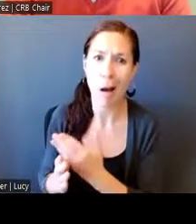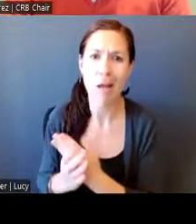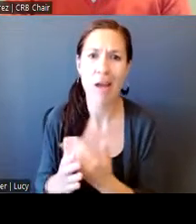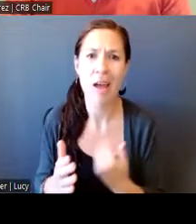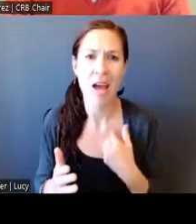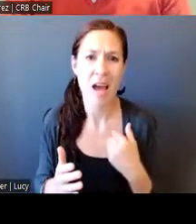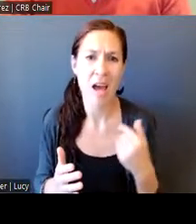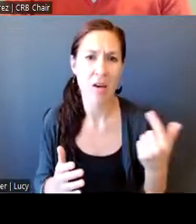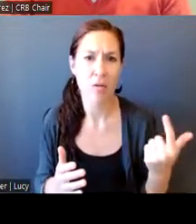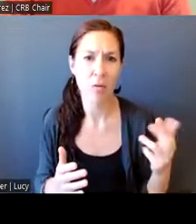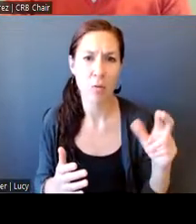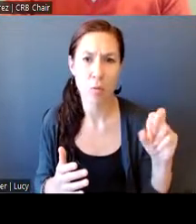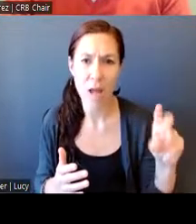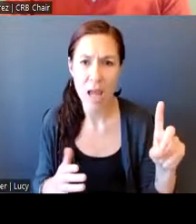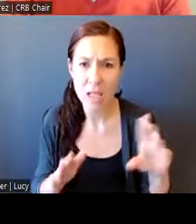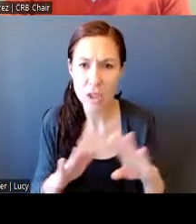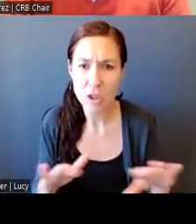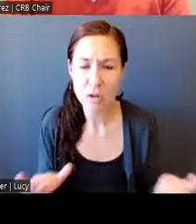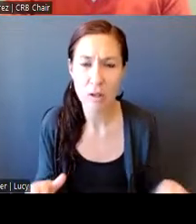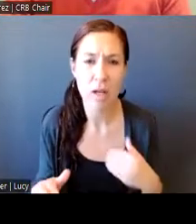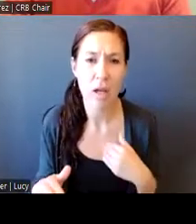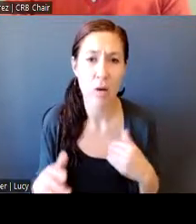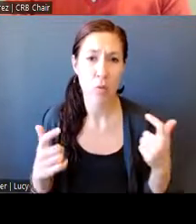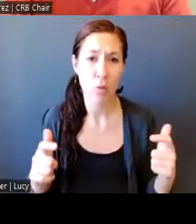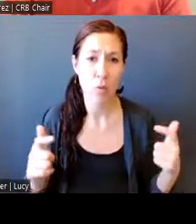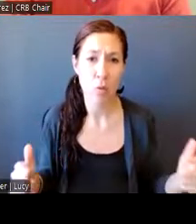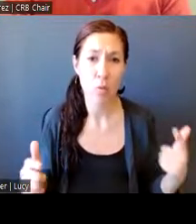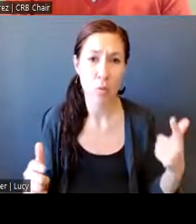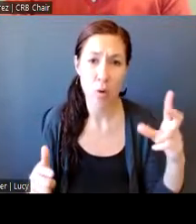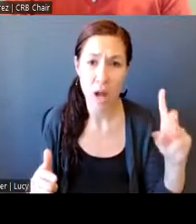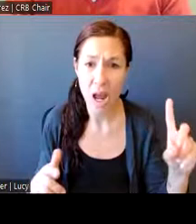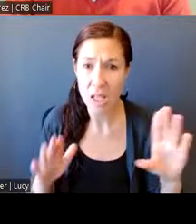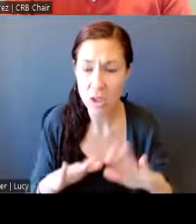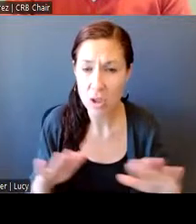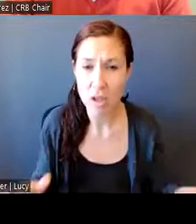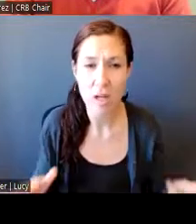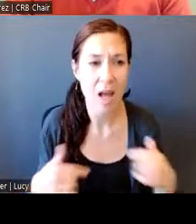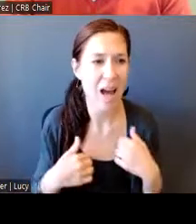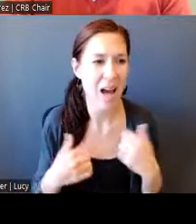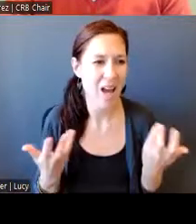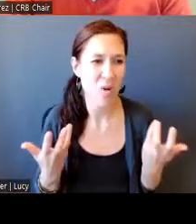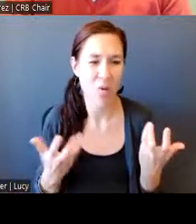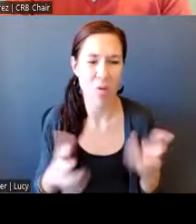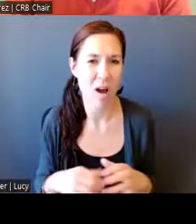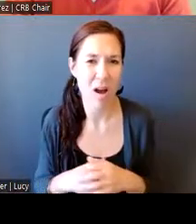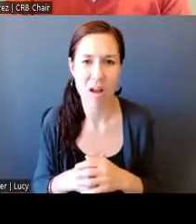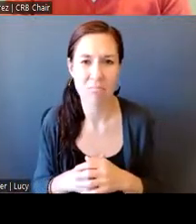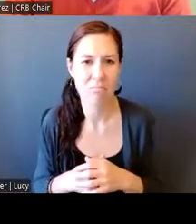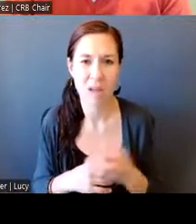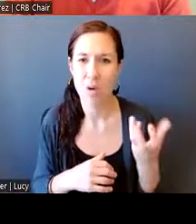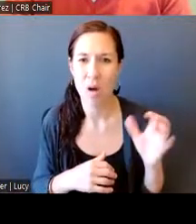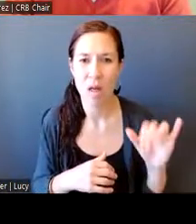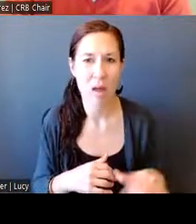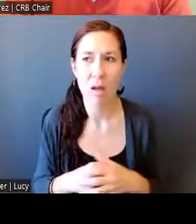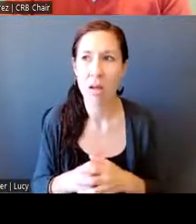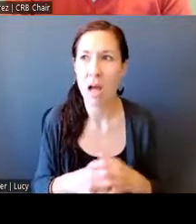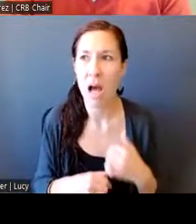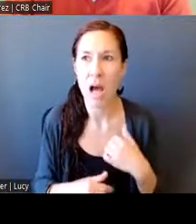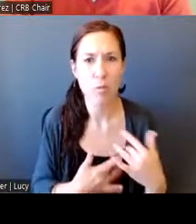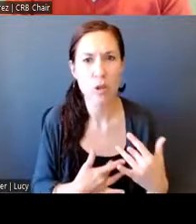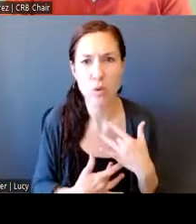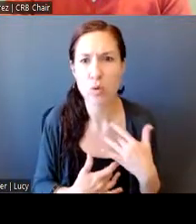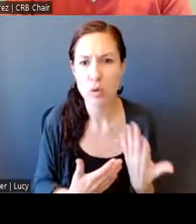so I don't want them reliving my life. And so this is concerning for all of us. And I thank you.